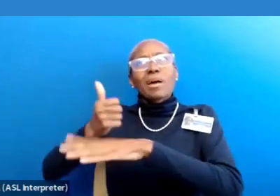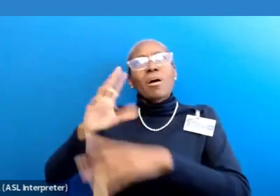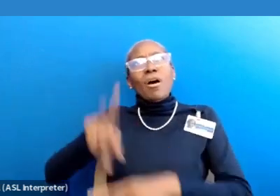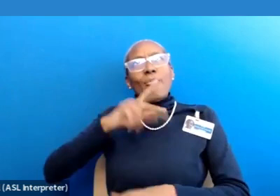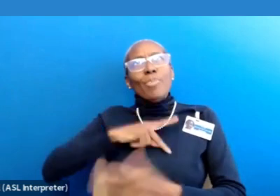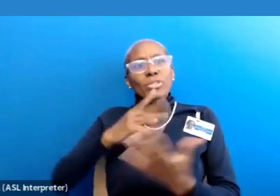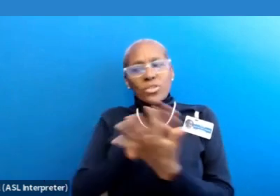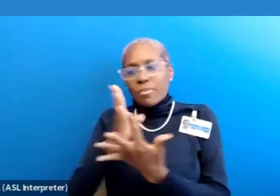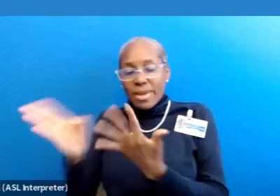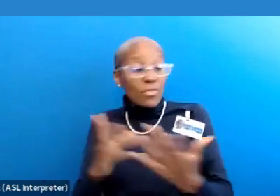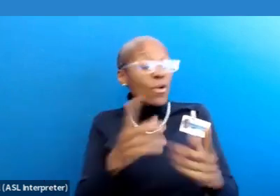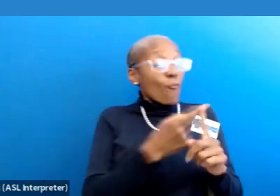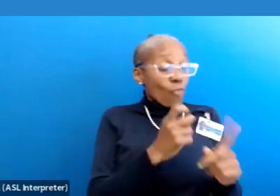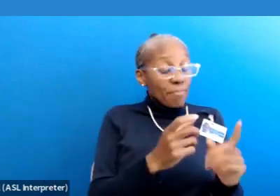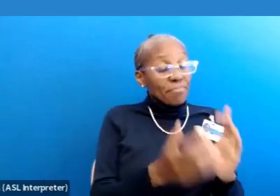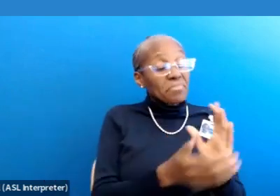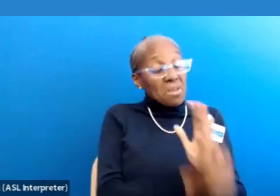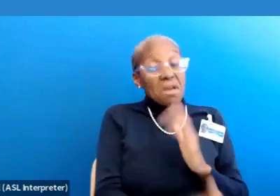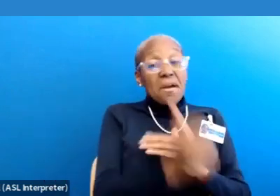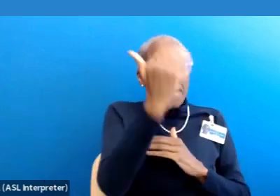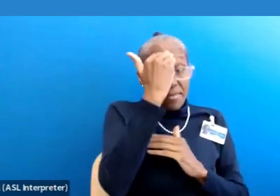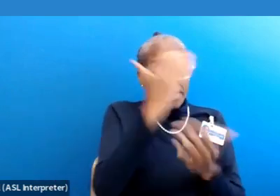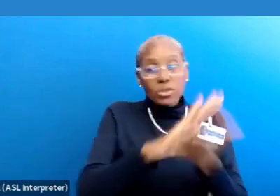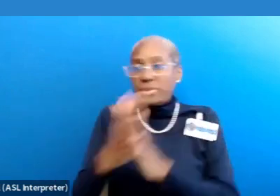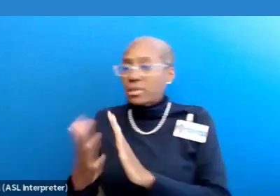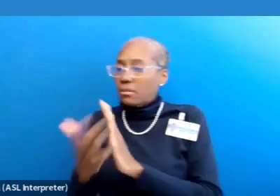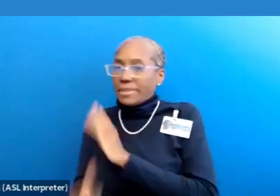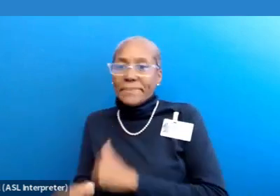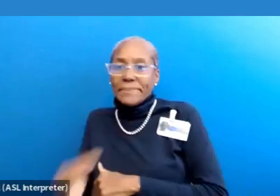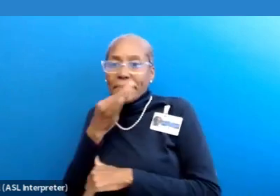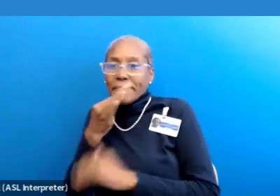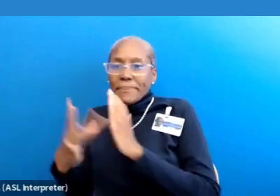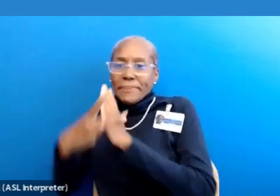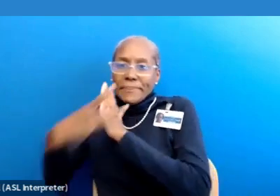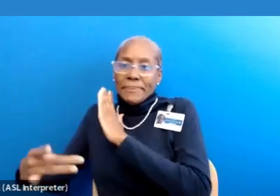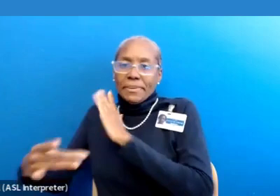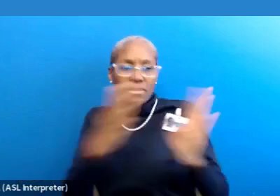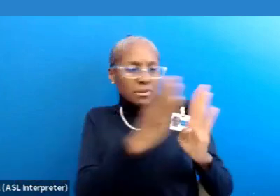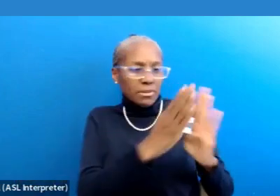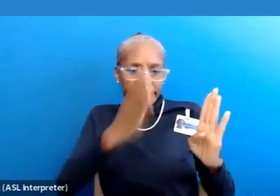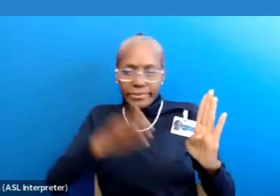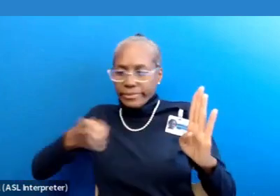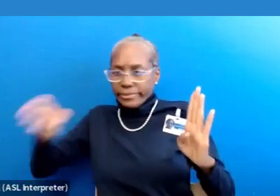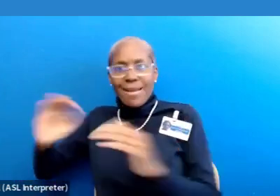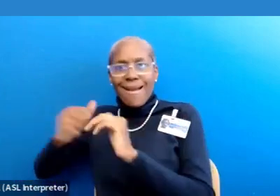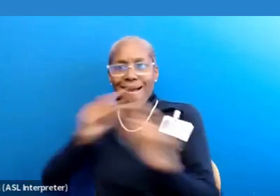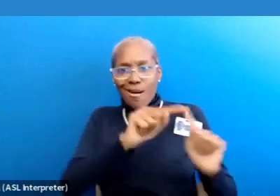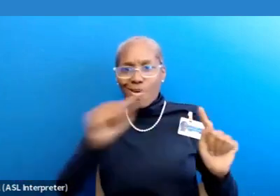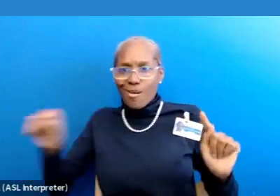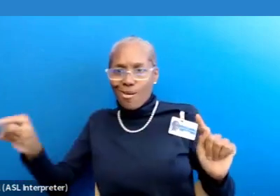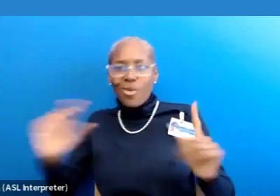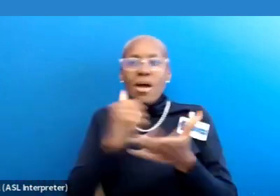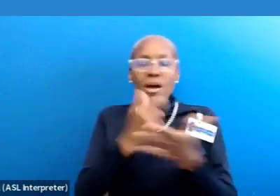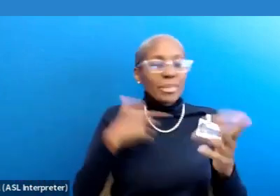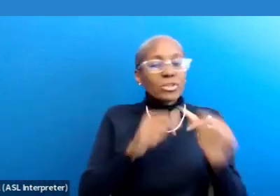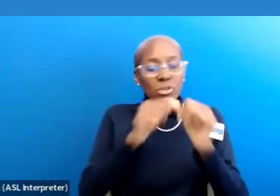competence to mastery as healthcare interpreters. We'll outline some concrete steps that when followed, really do help us to